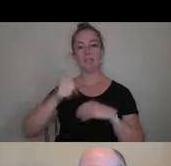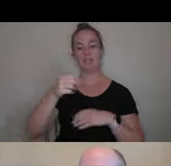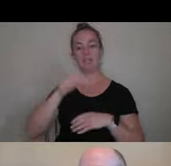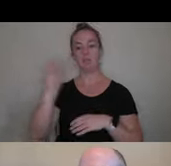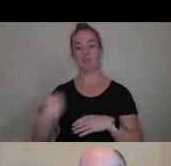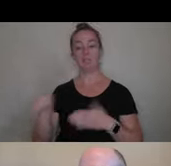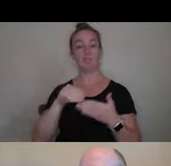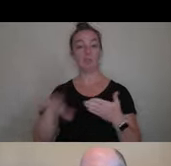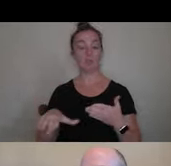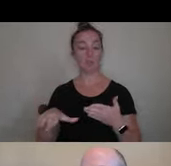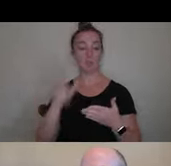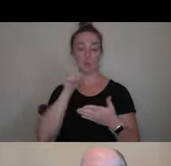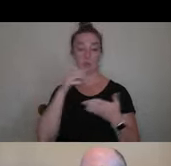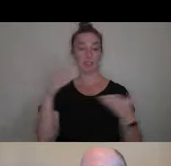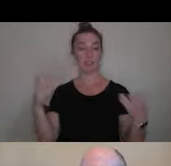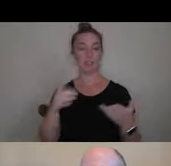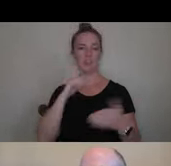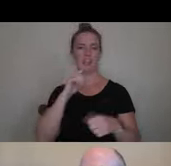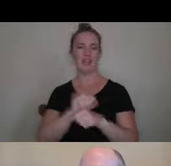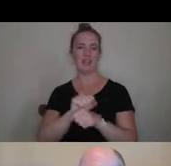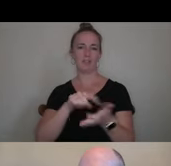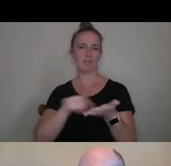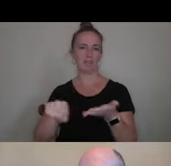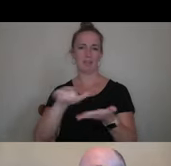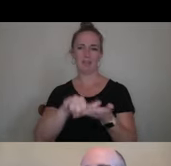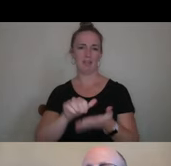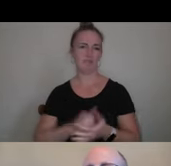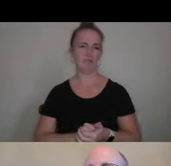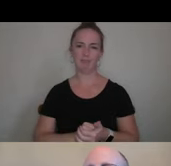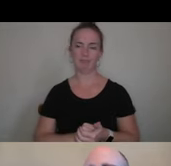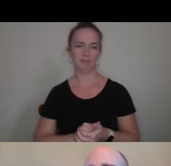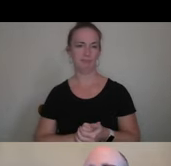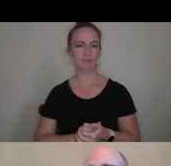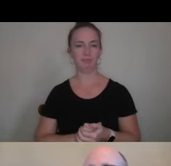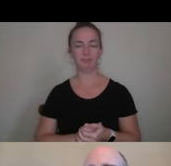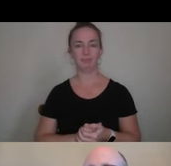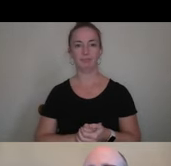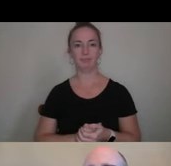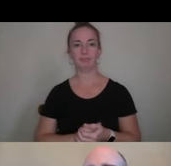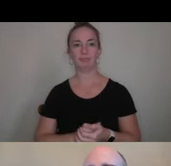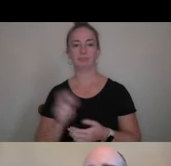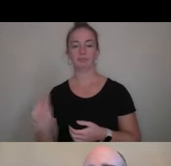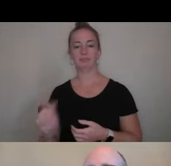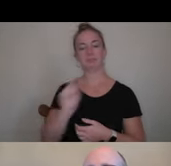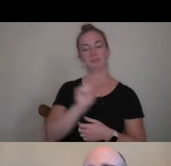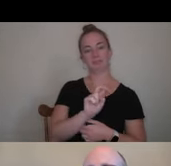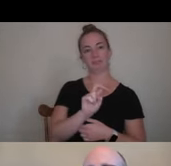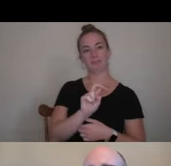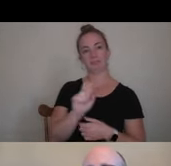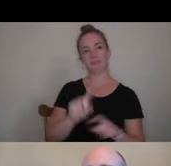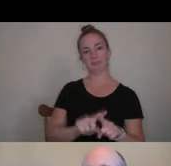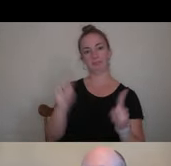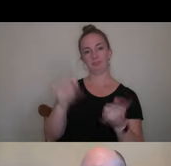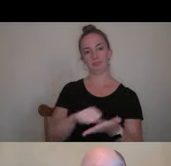enrolled at Center are actually paying sticker price. And I'm going to bounce to a different